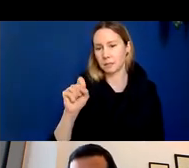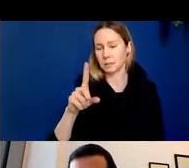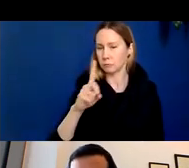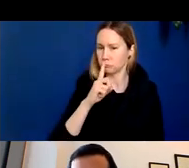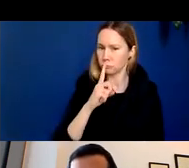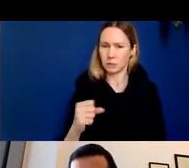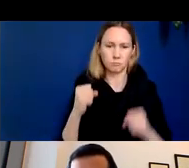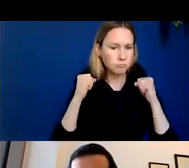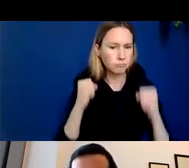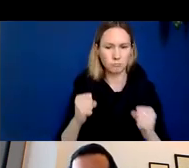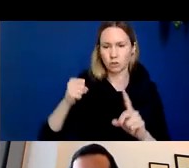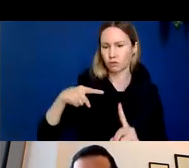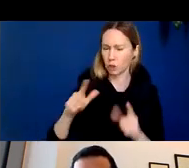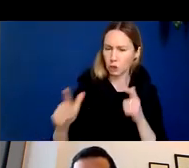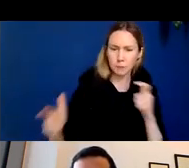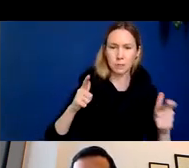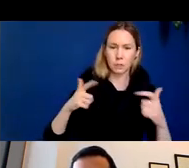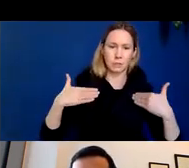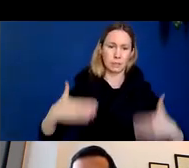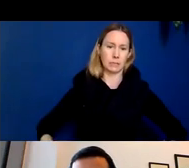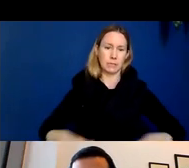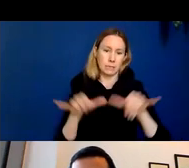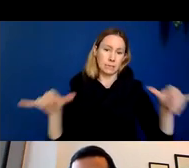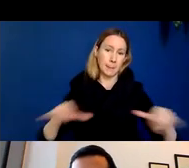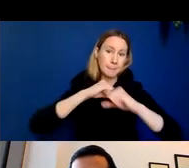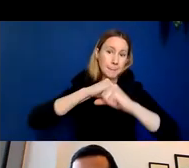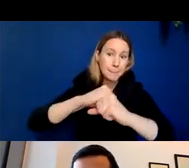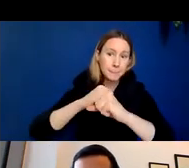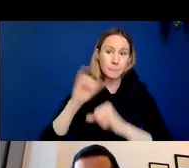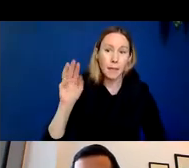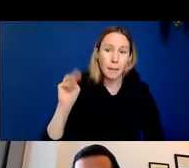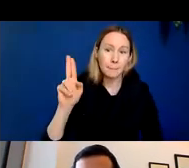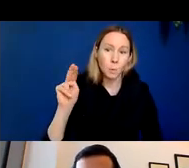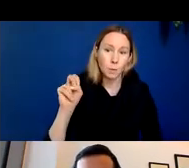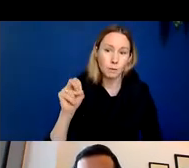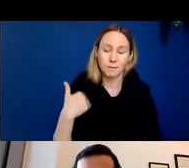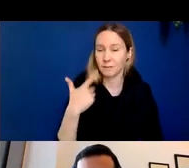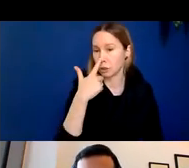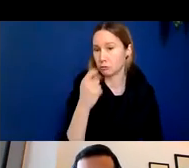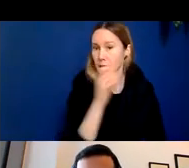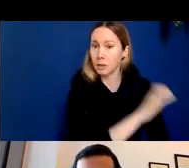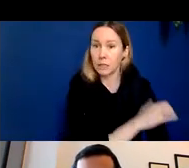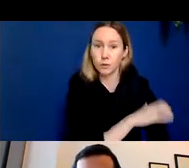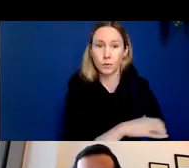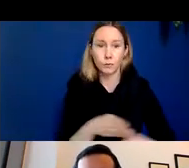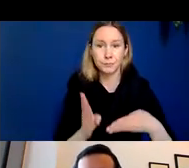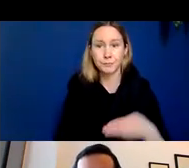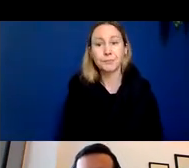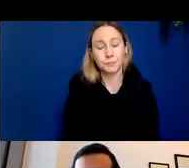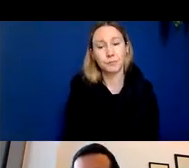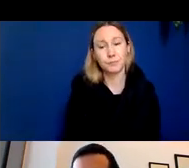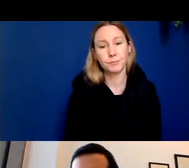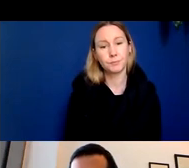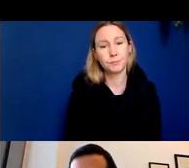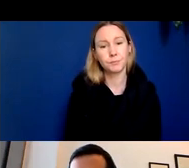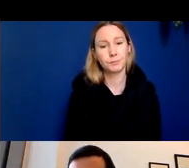really trigger a big immune response there's actually been some interesting clinical readout in recent clinical trials. One of